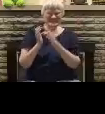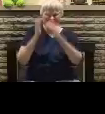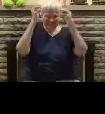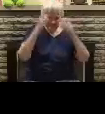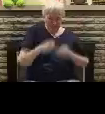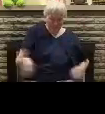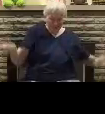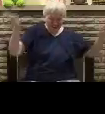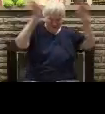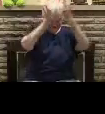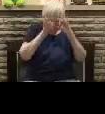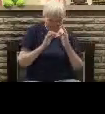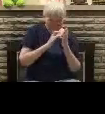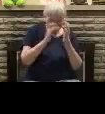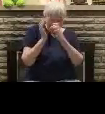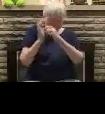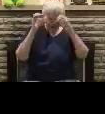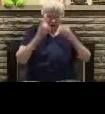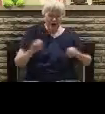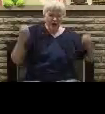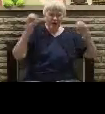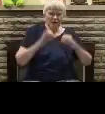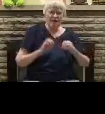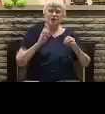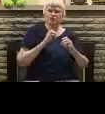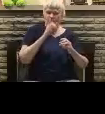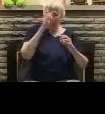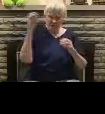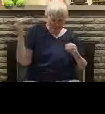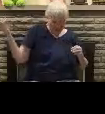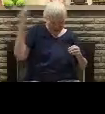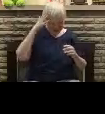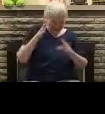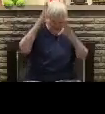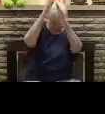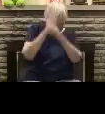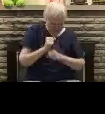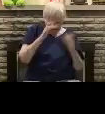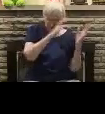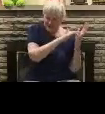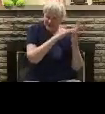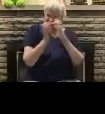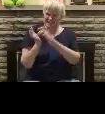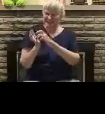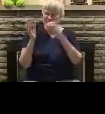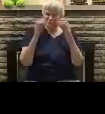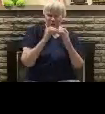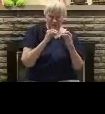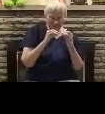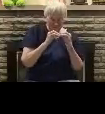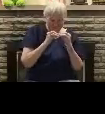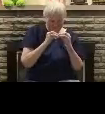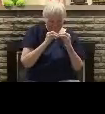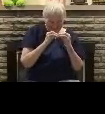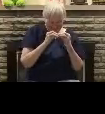and Lord Jesus, Jesus, precious Jesus Oh, Lord, praise Him,